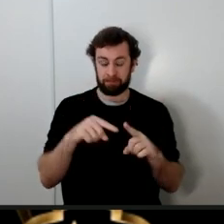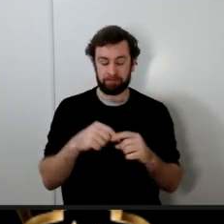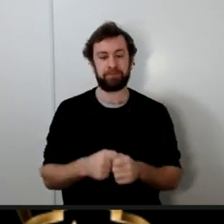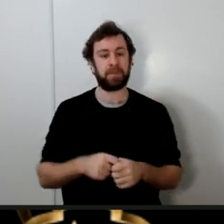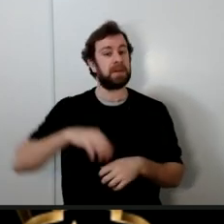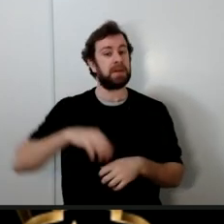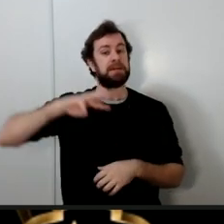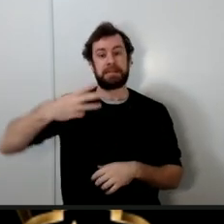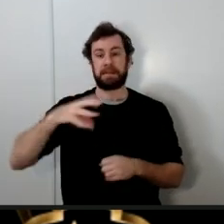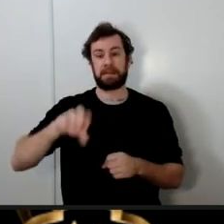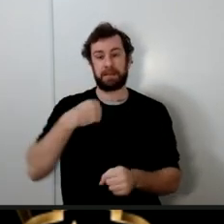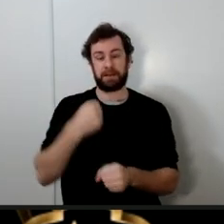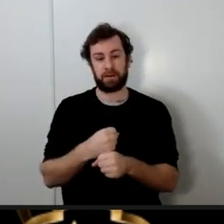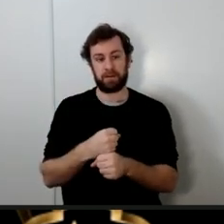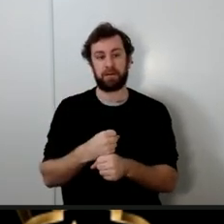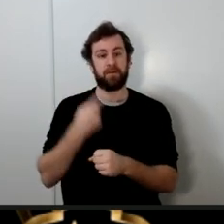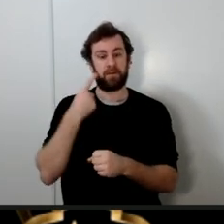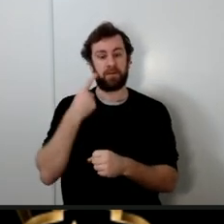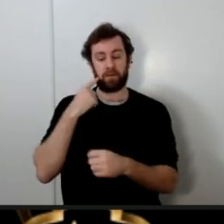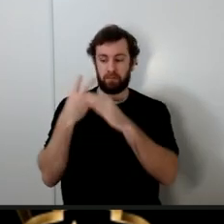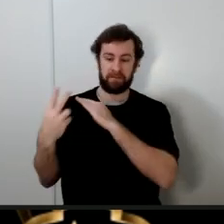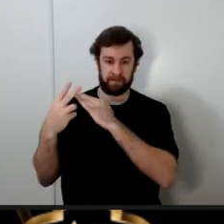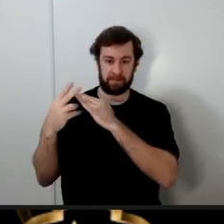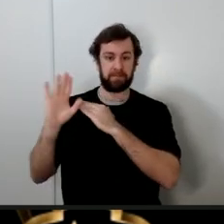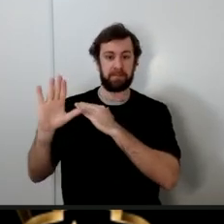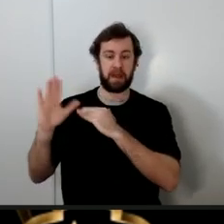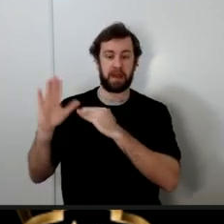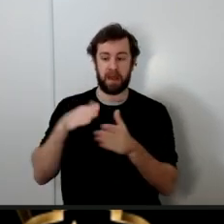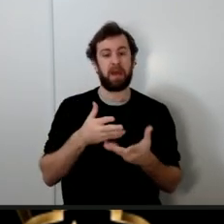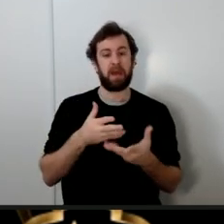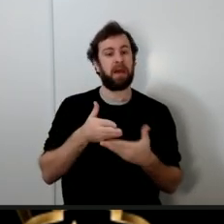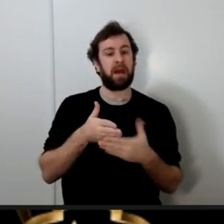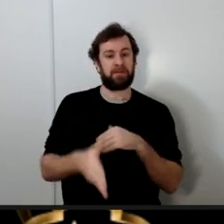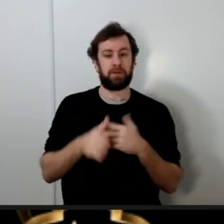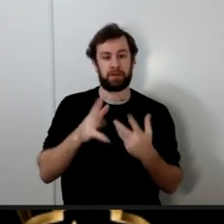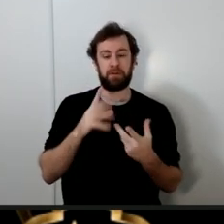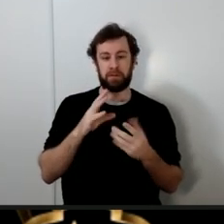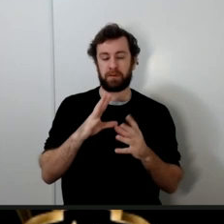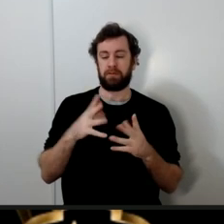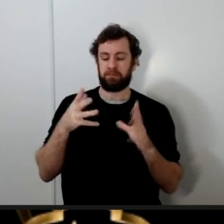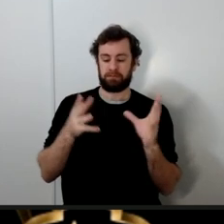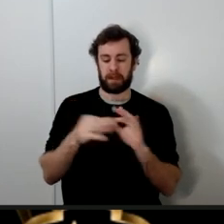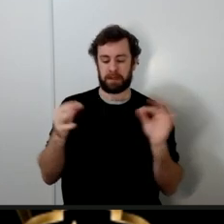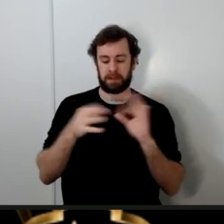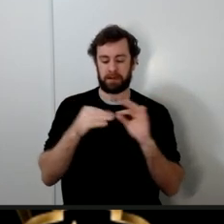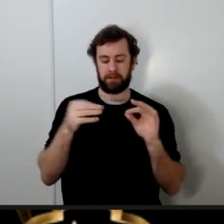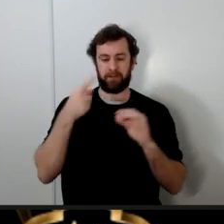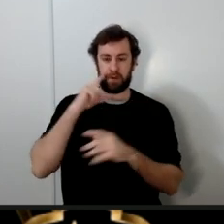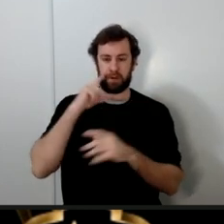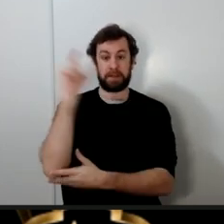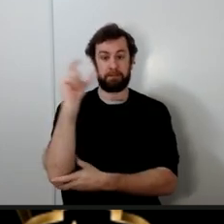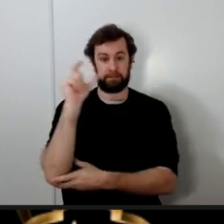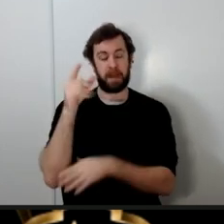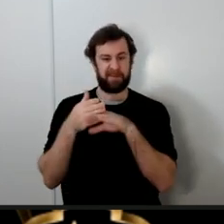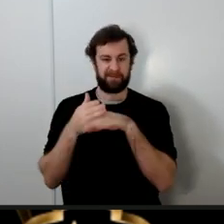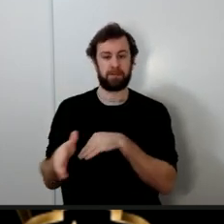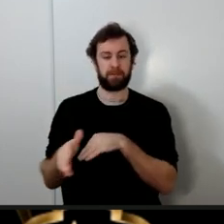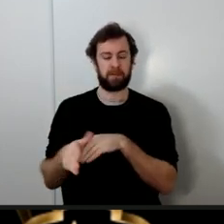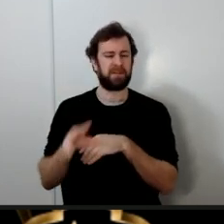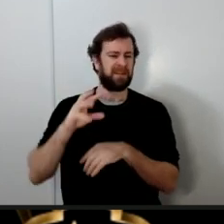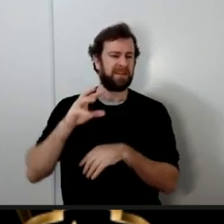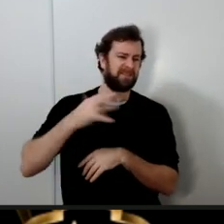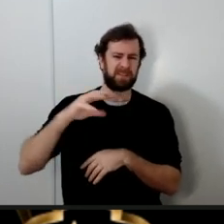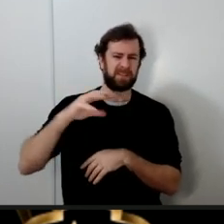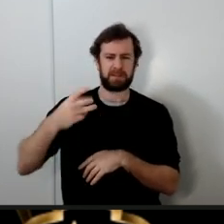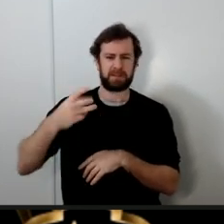of the bi'tha of the prophet after he declared the message of Islam you know the fifth or sixth year a number